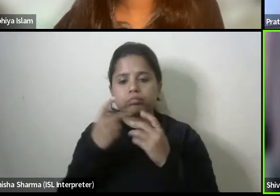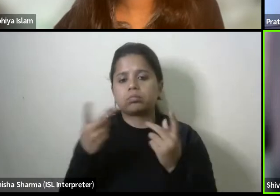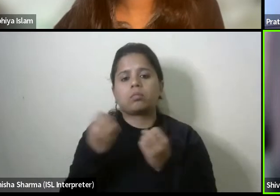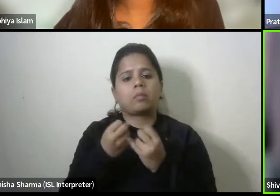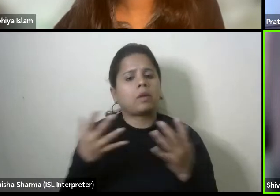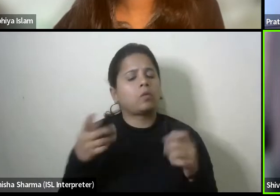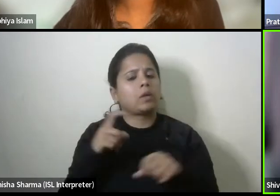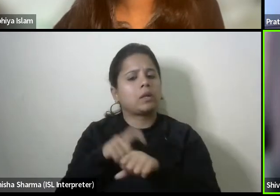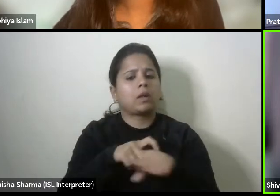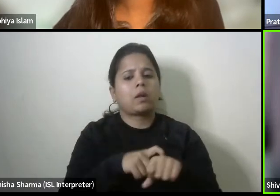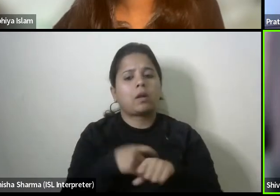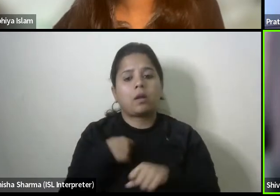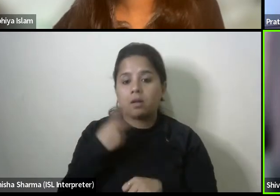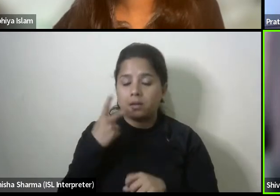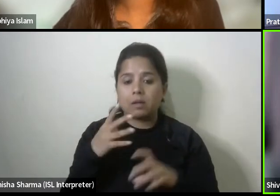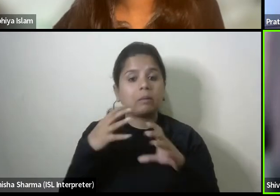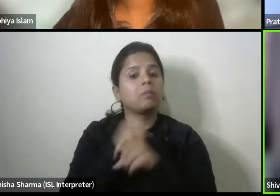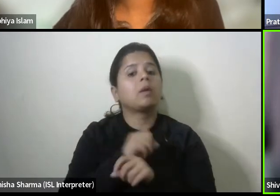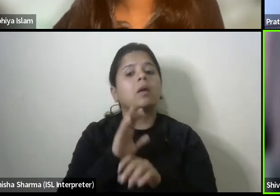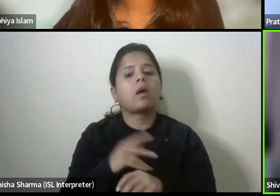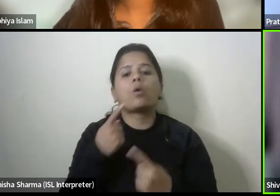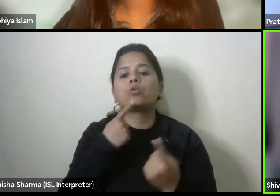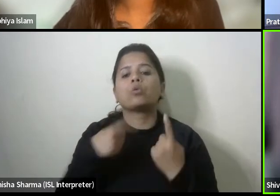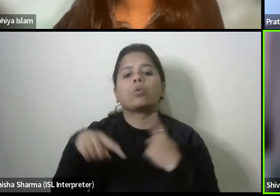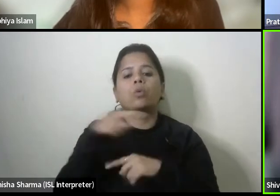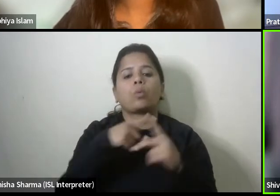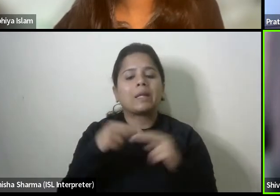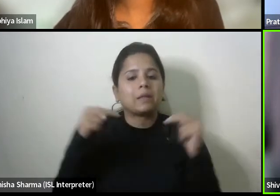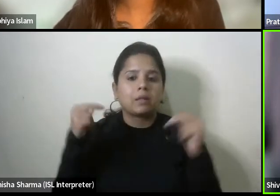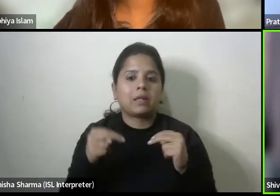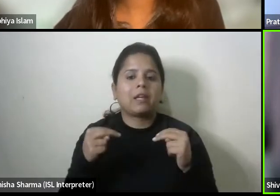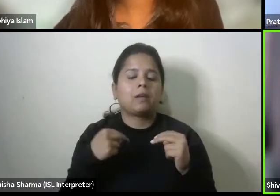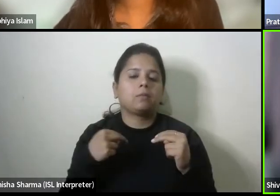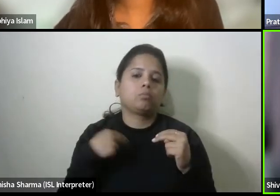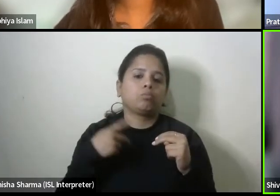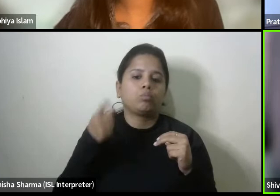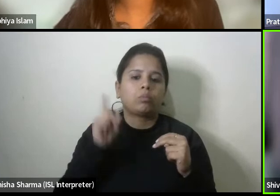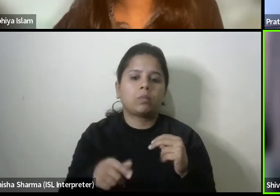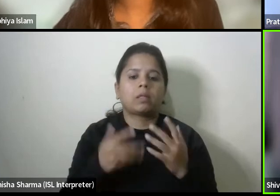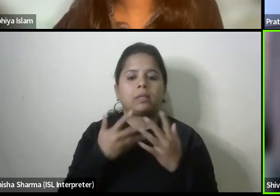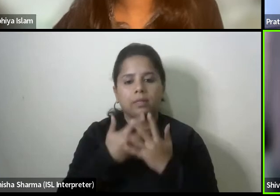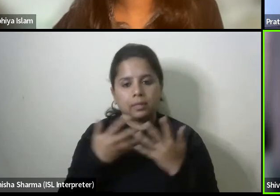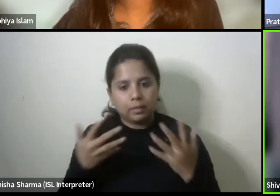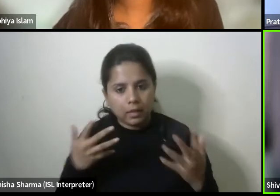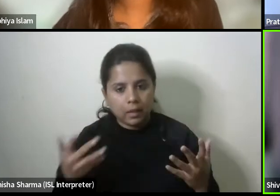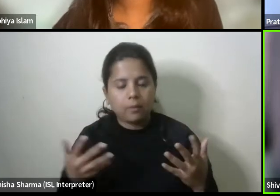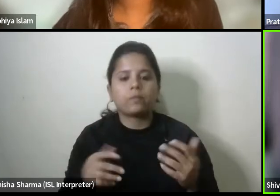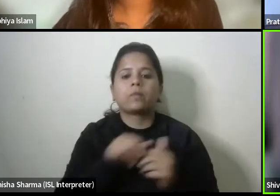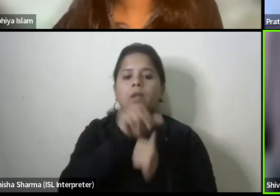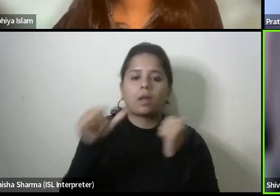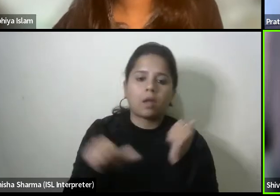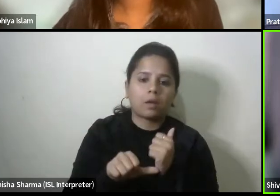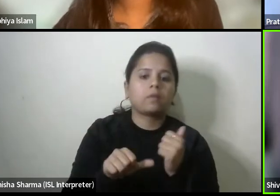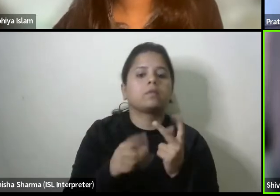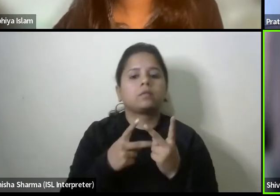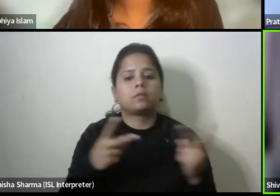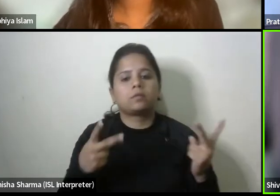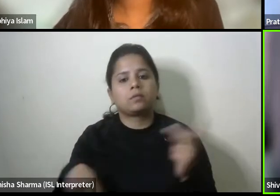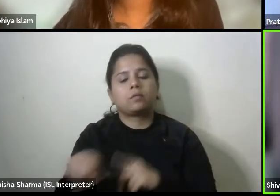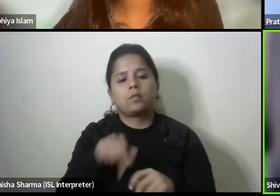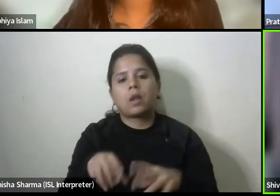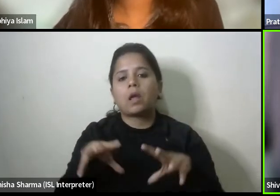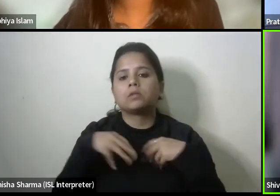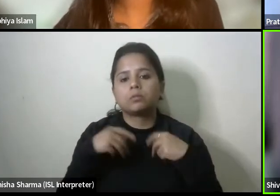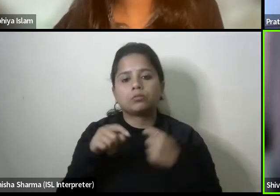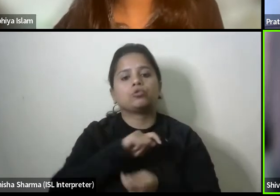what really misses out from the conversation is the need to have products assistive devices and adapted products